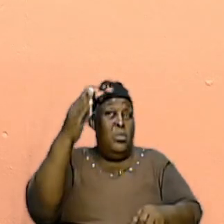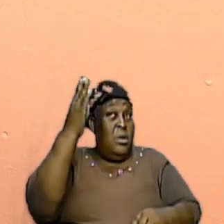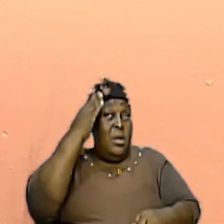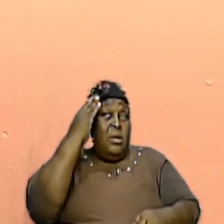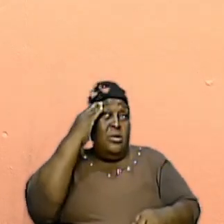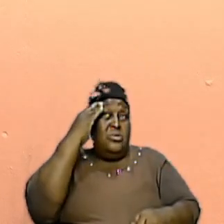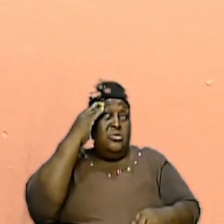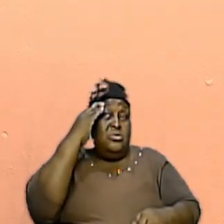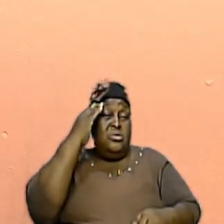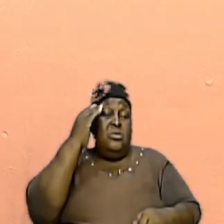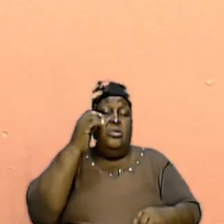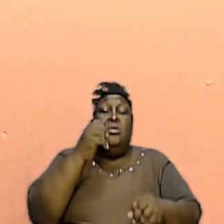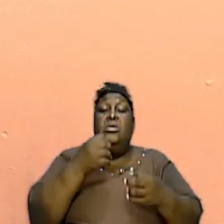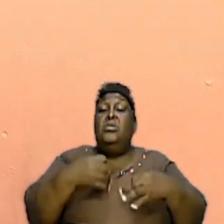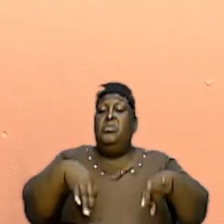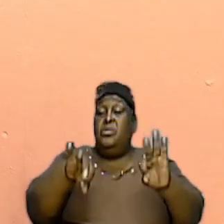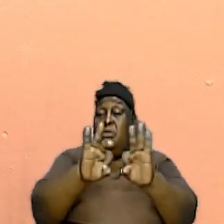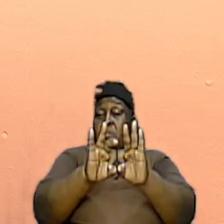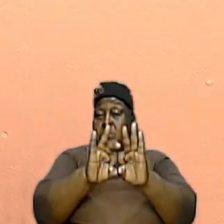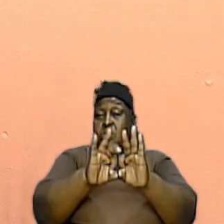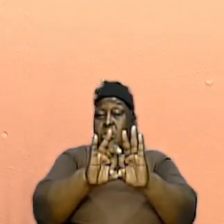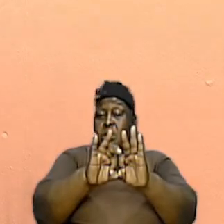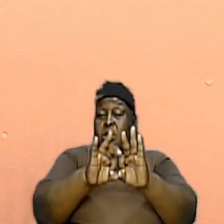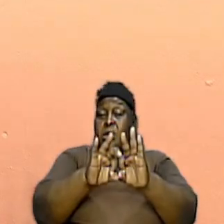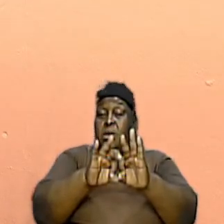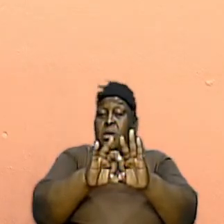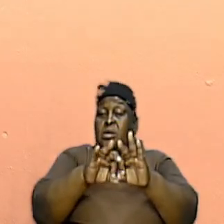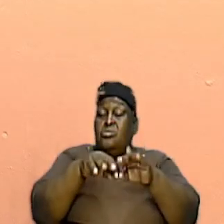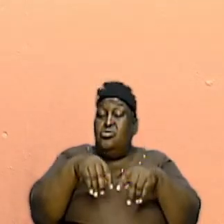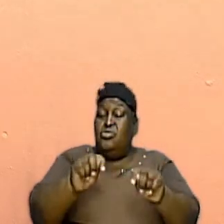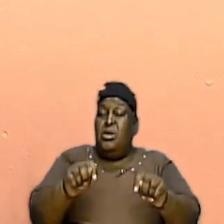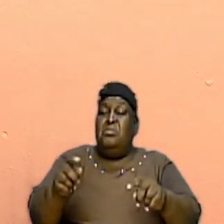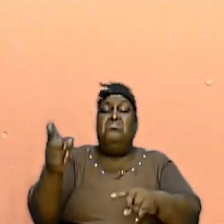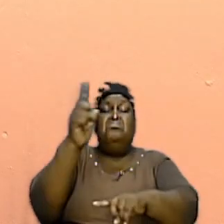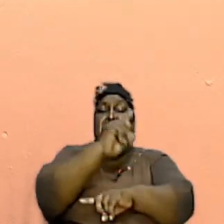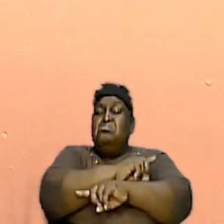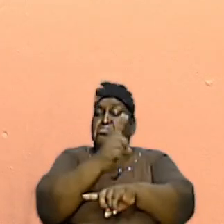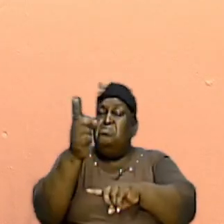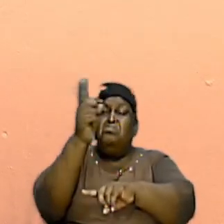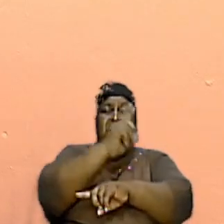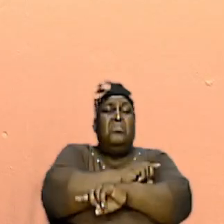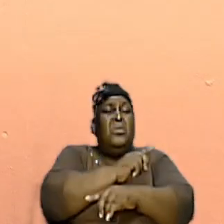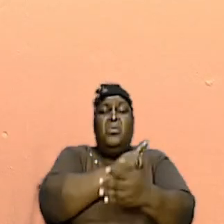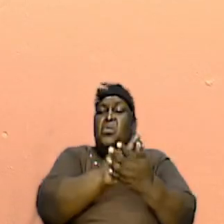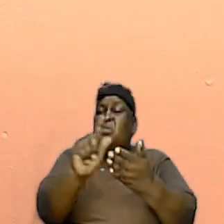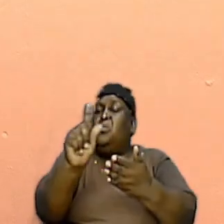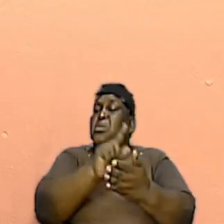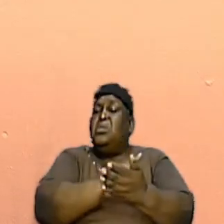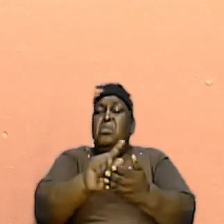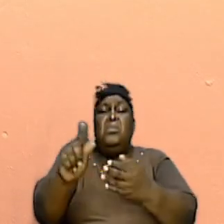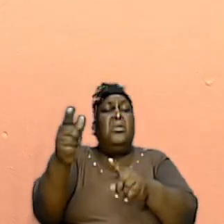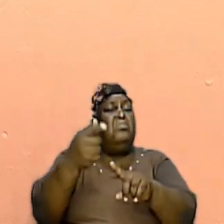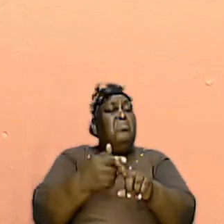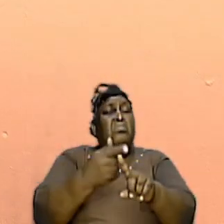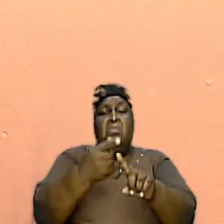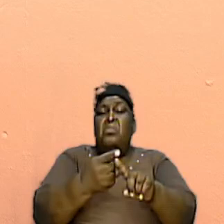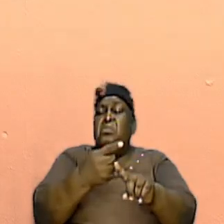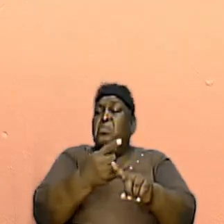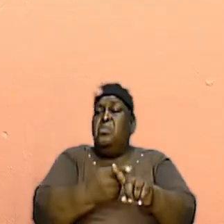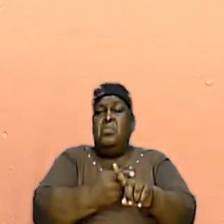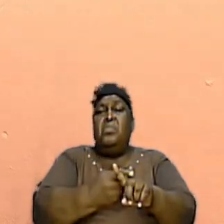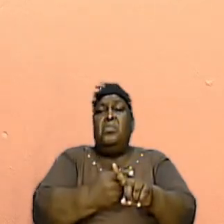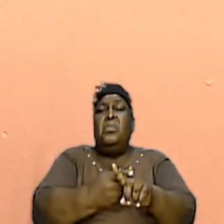important that we strive day by day and week by week and month by month